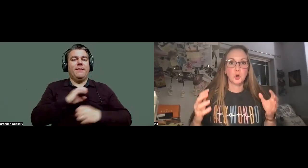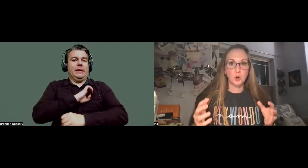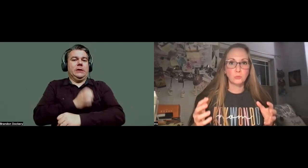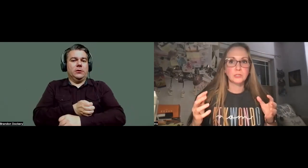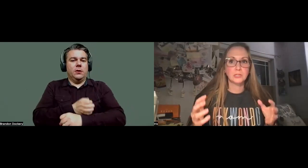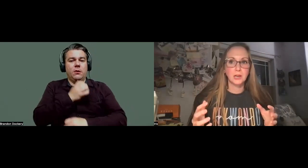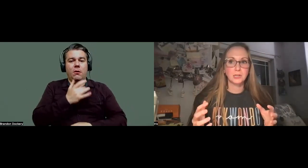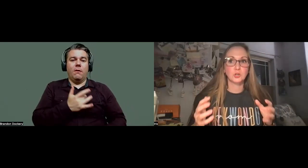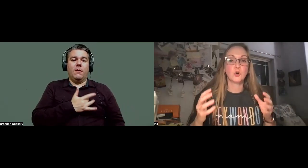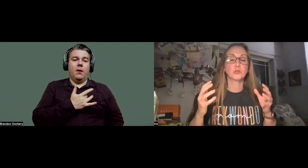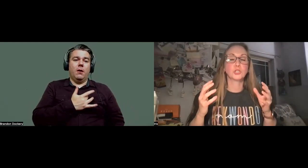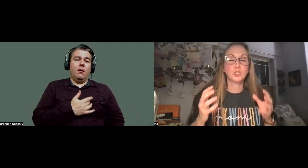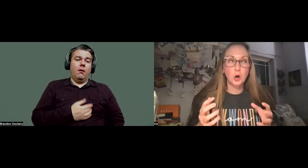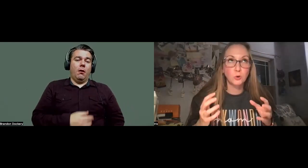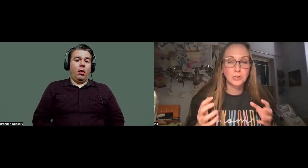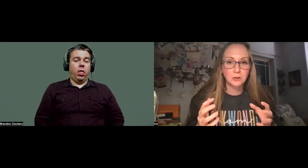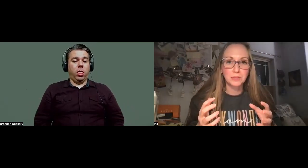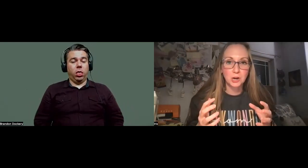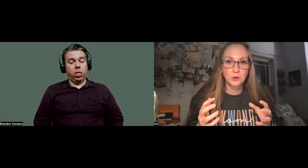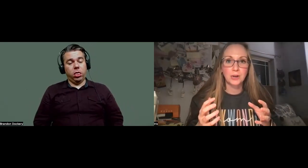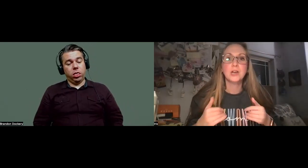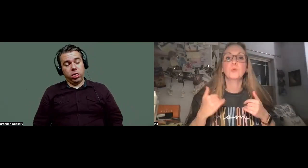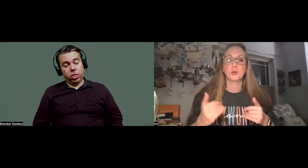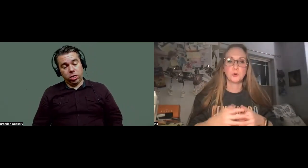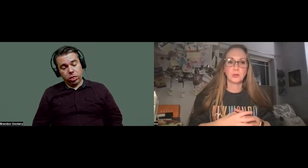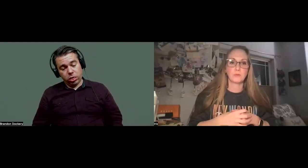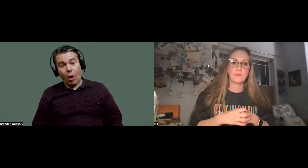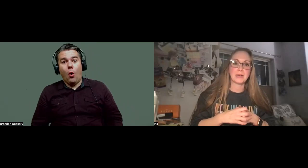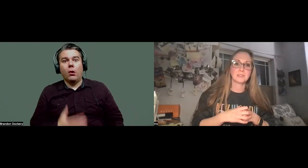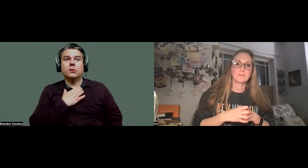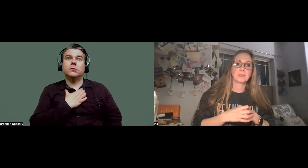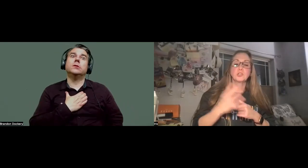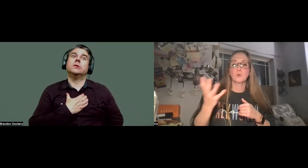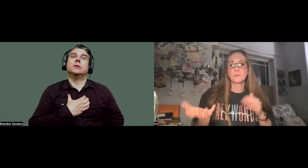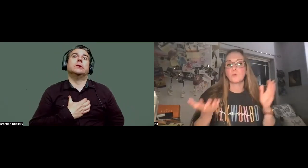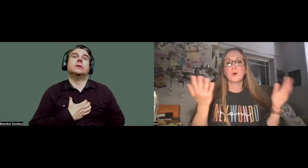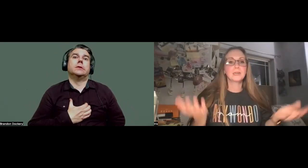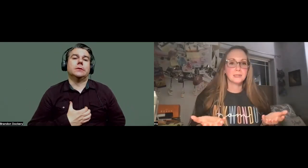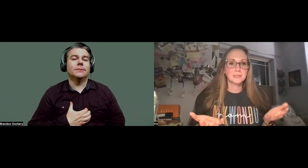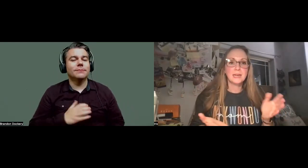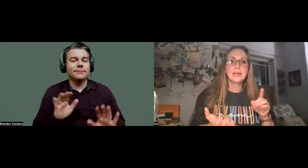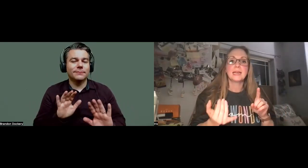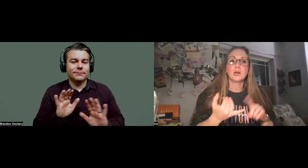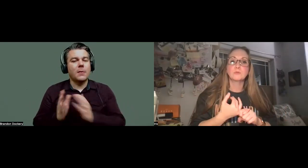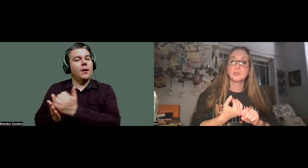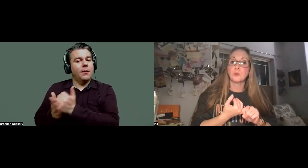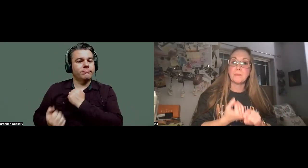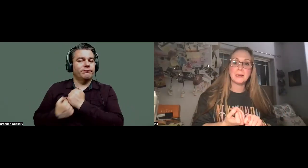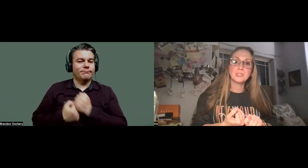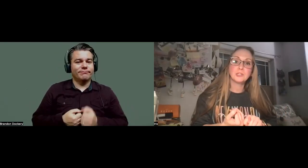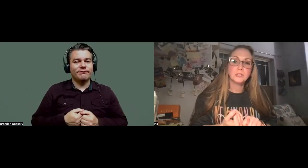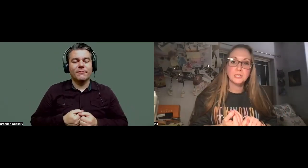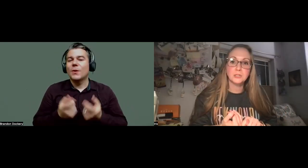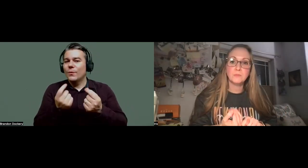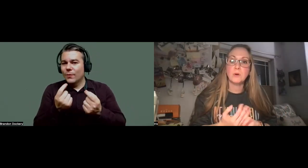feel so sluggish or so terribly hungry while you're going through a fast. So what it is, it helps restore